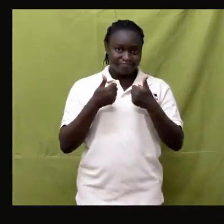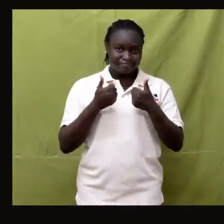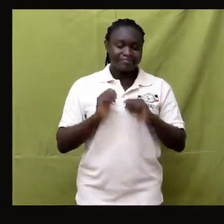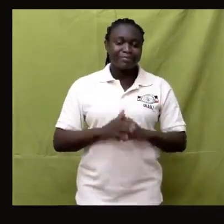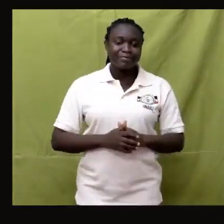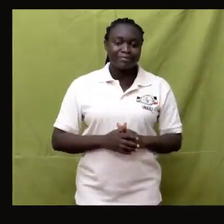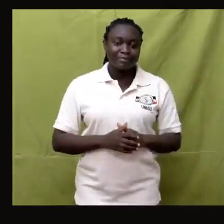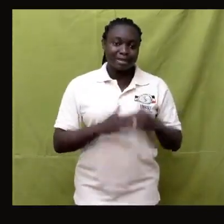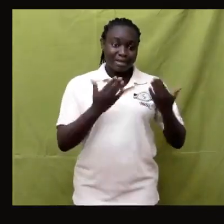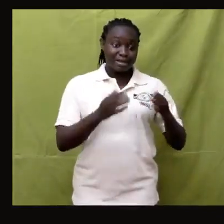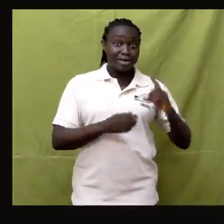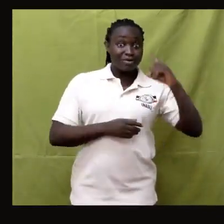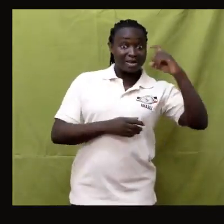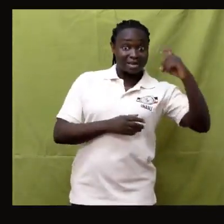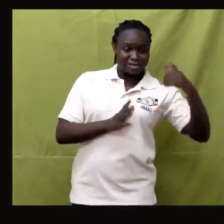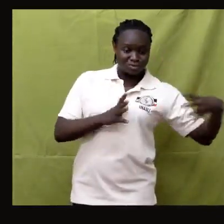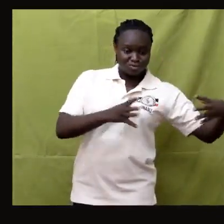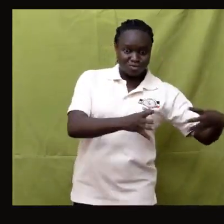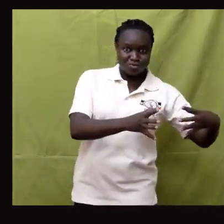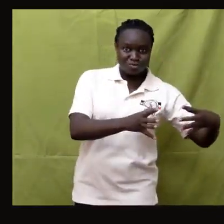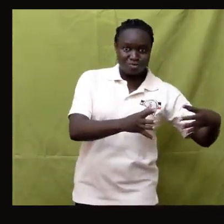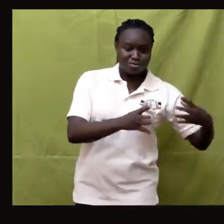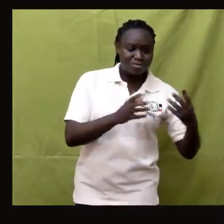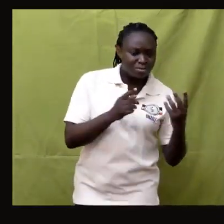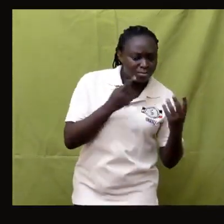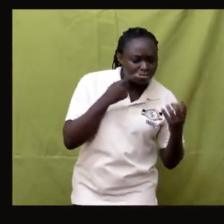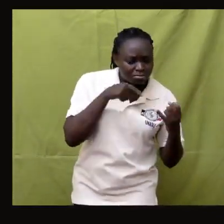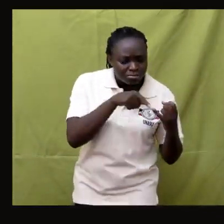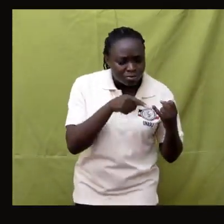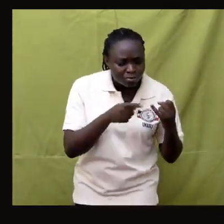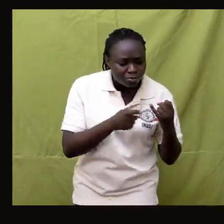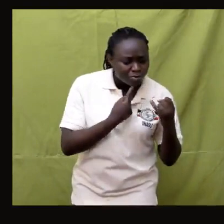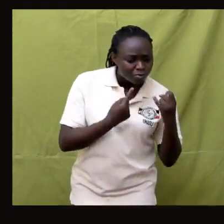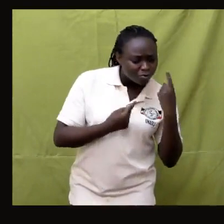Set X. Set